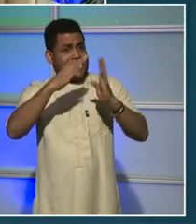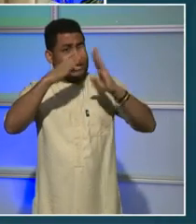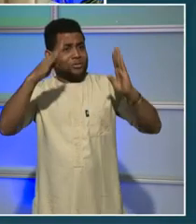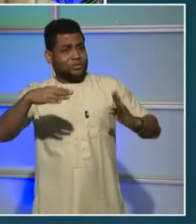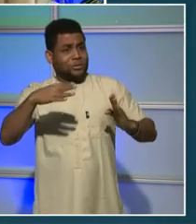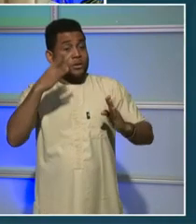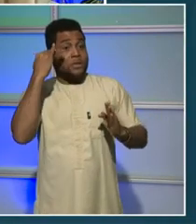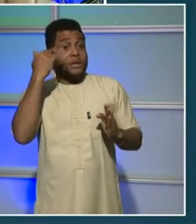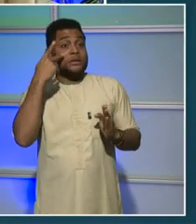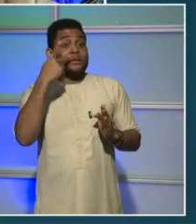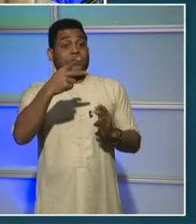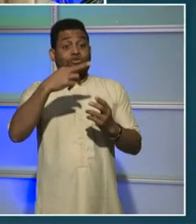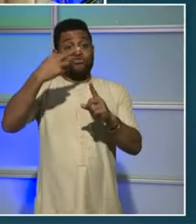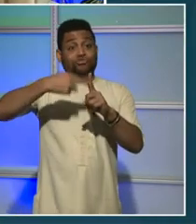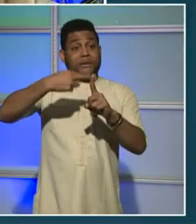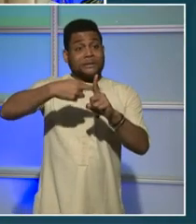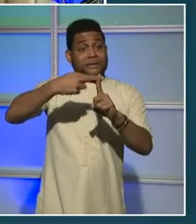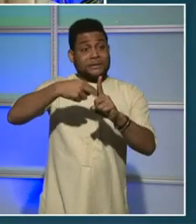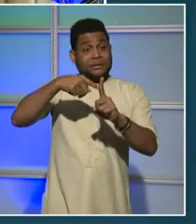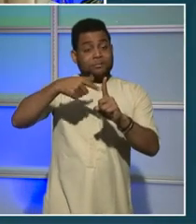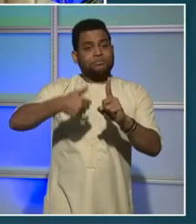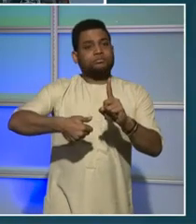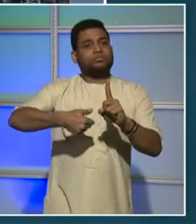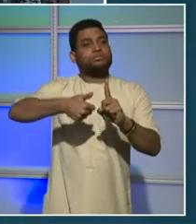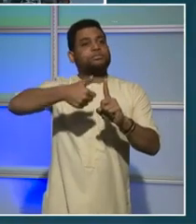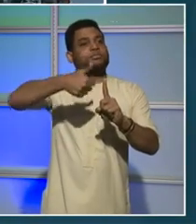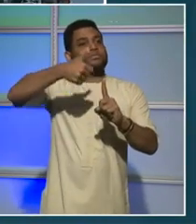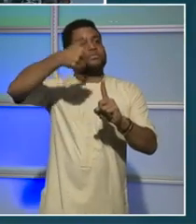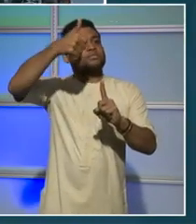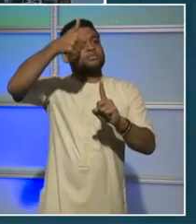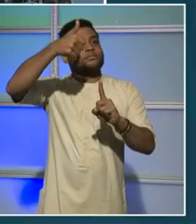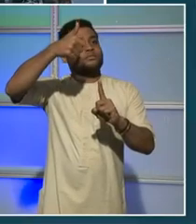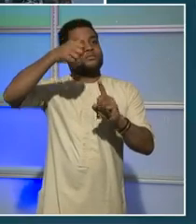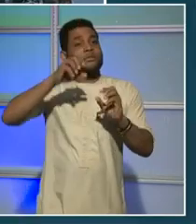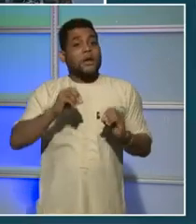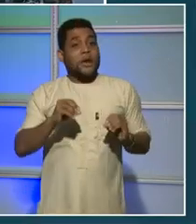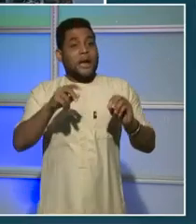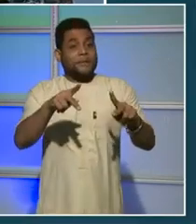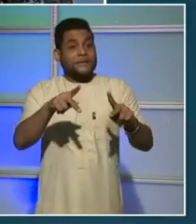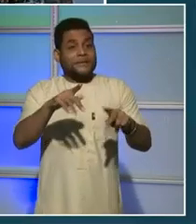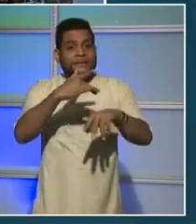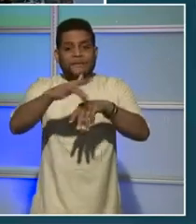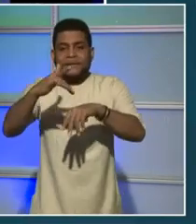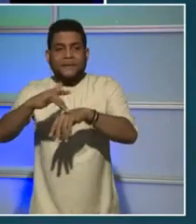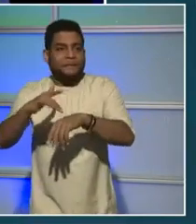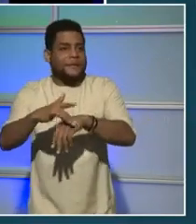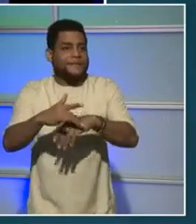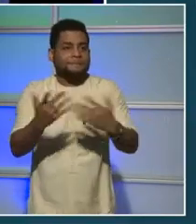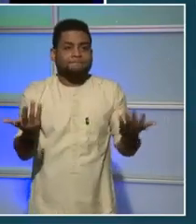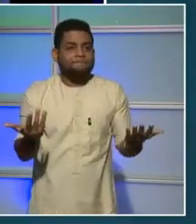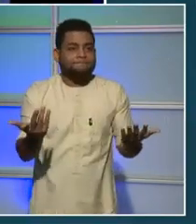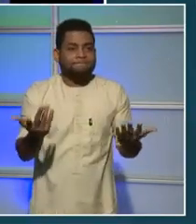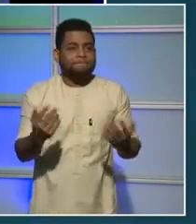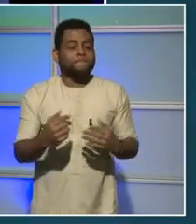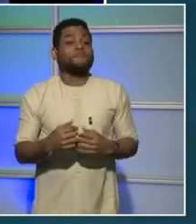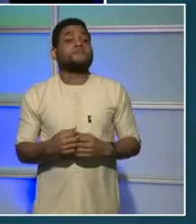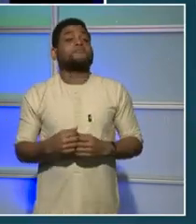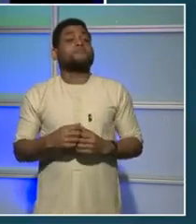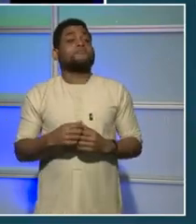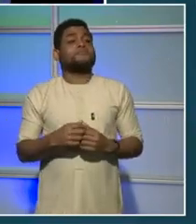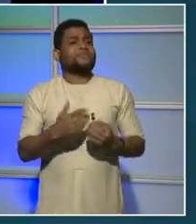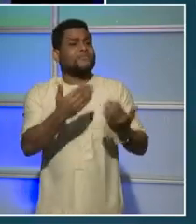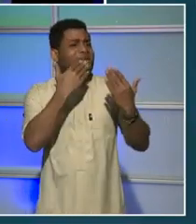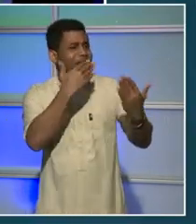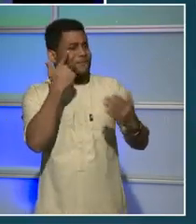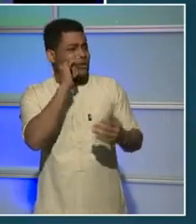prices and less opportunities for renting are available. Well, thank you for that question, and thank you for all